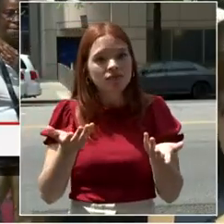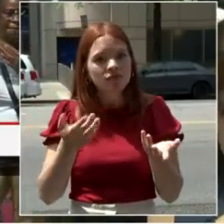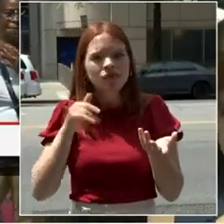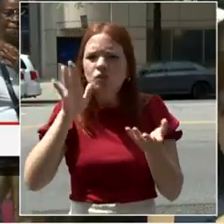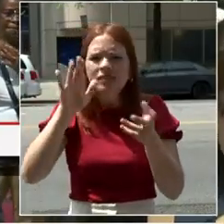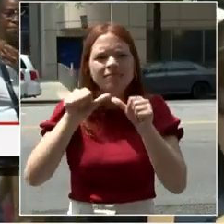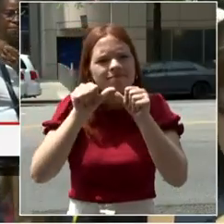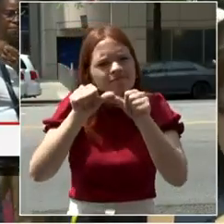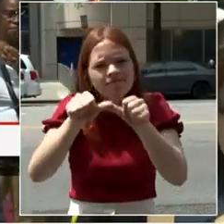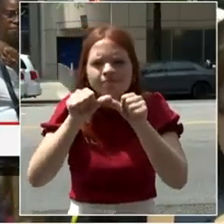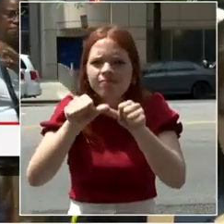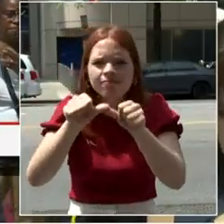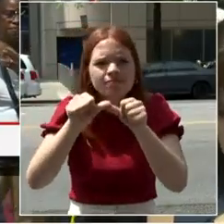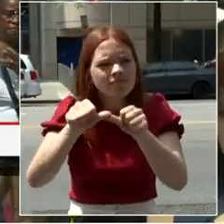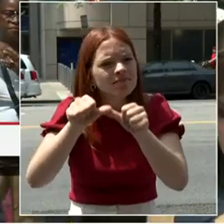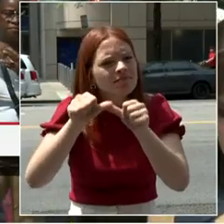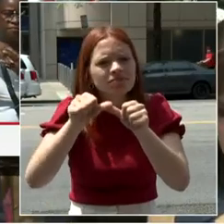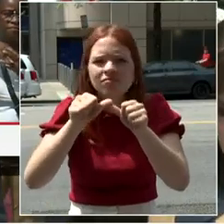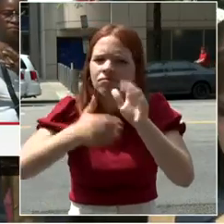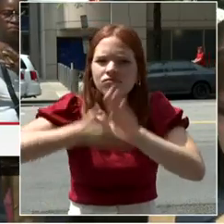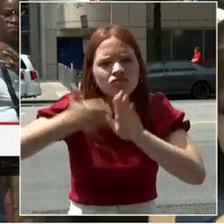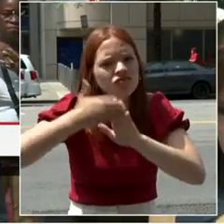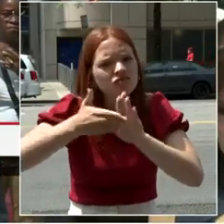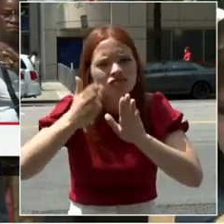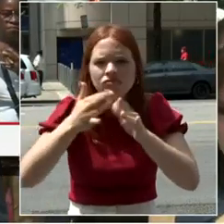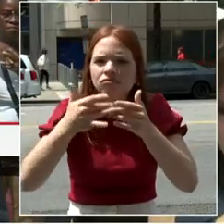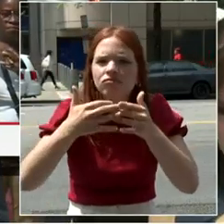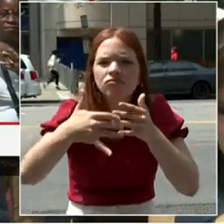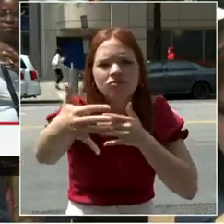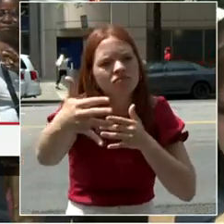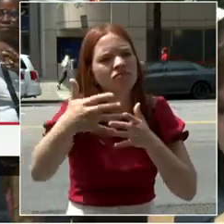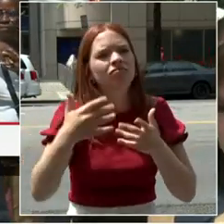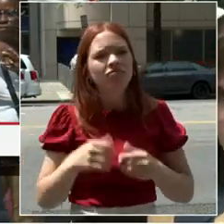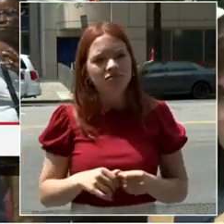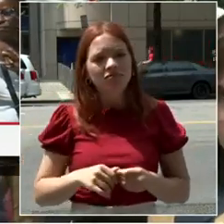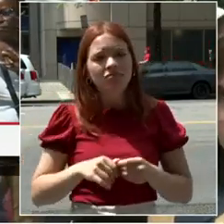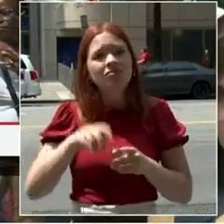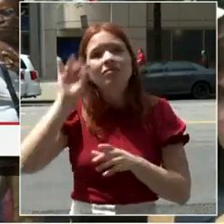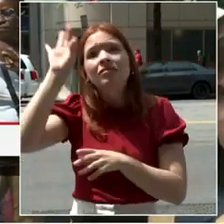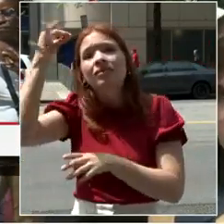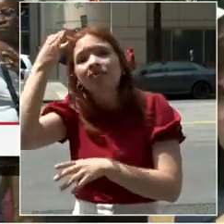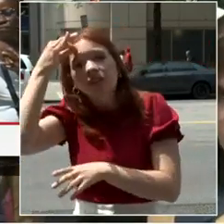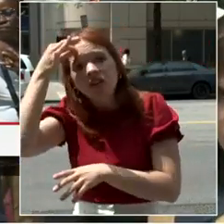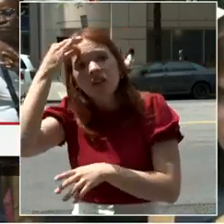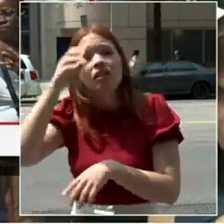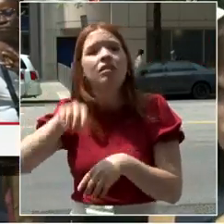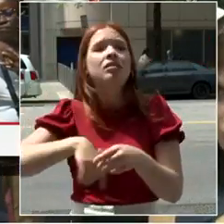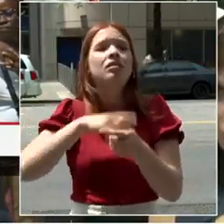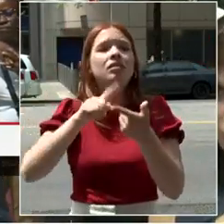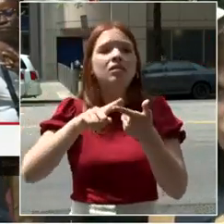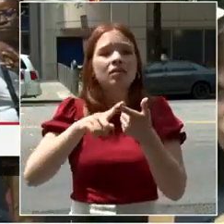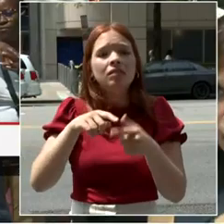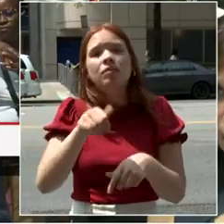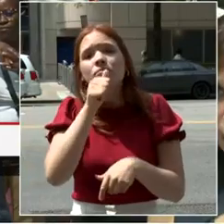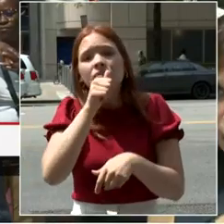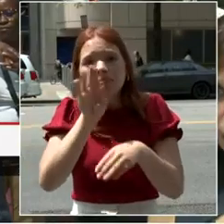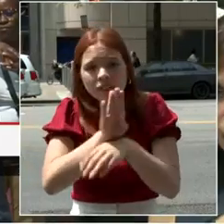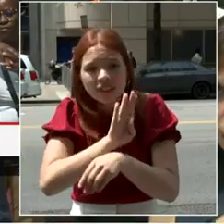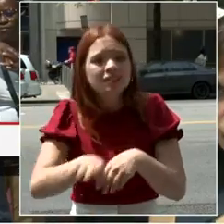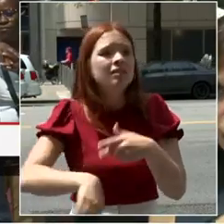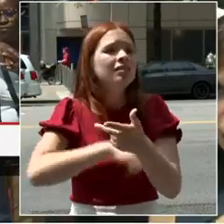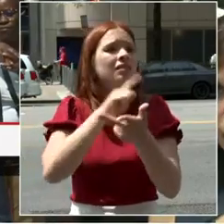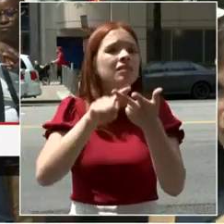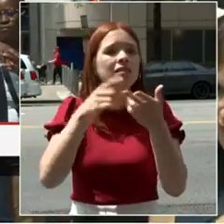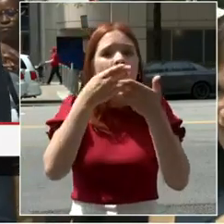improvement districts, our federal partners, private sector stakeholders and members of the community throughout D.C. and all eight wards who downtown